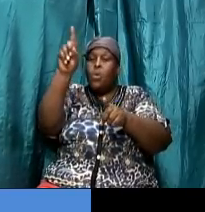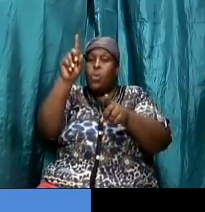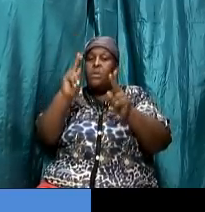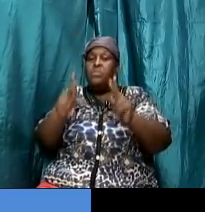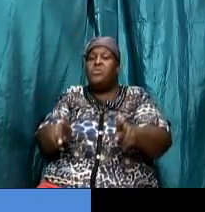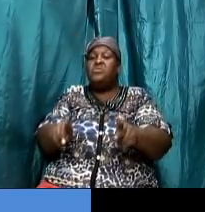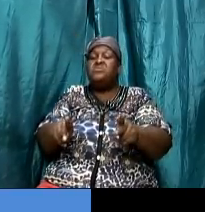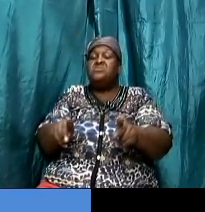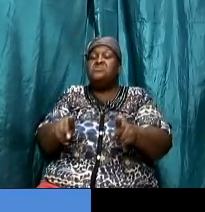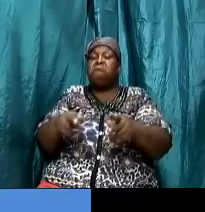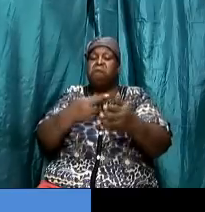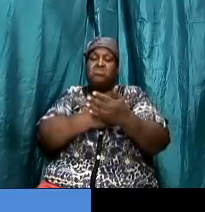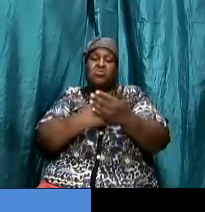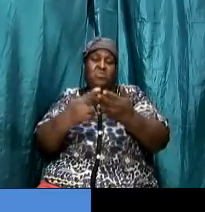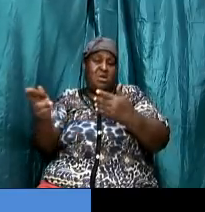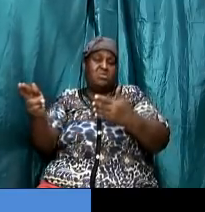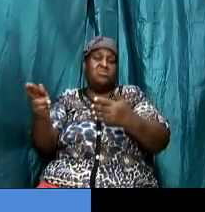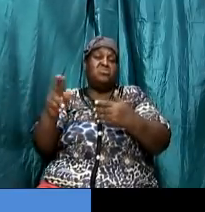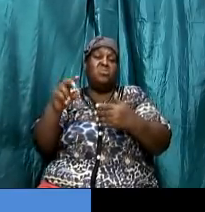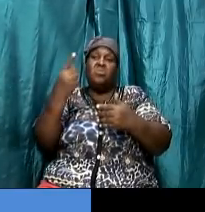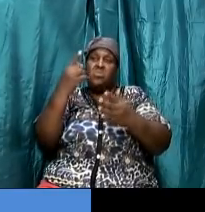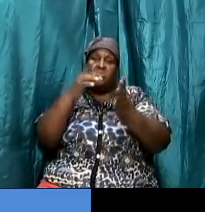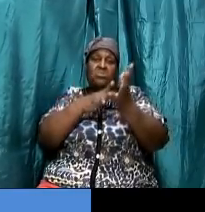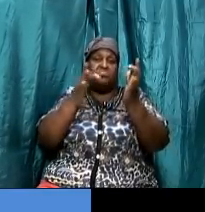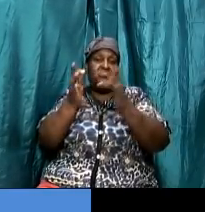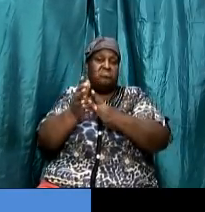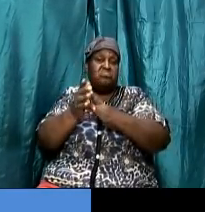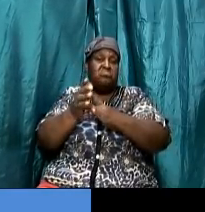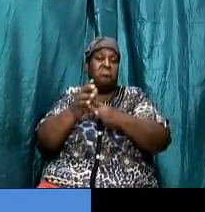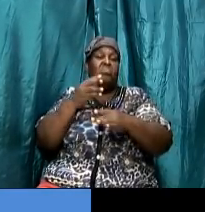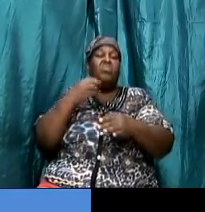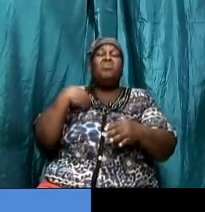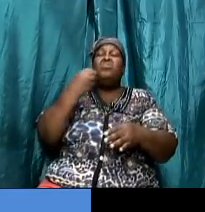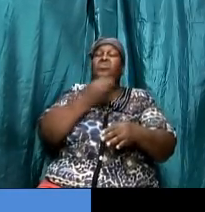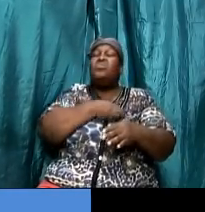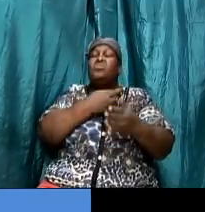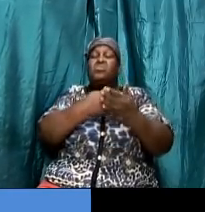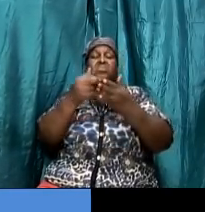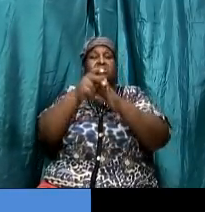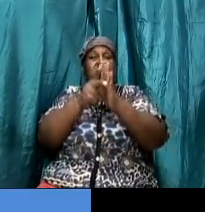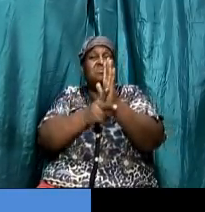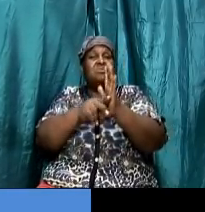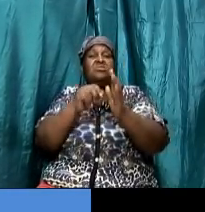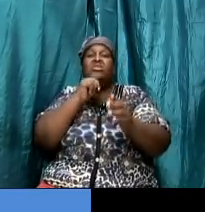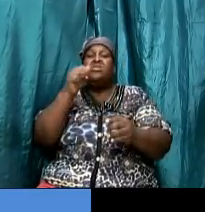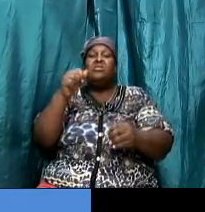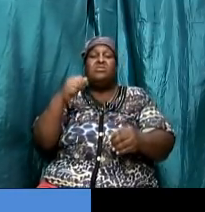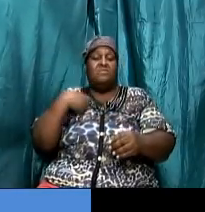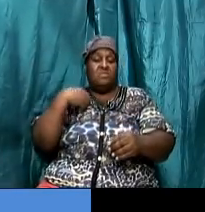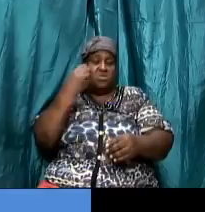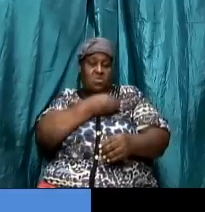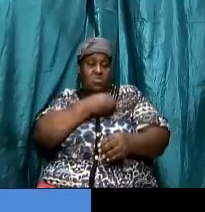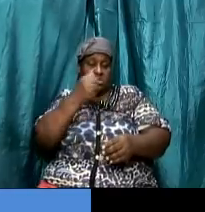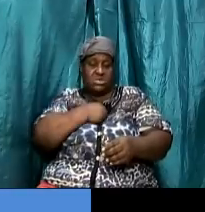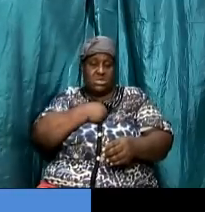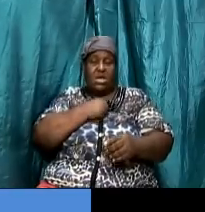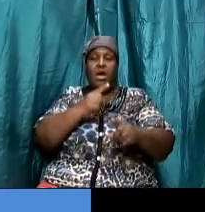jesus and therefore our righteousness is not of ourselves but it's of him